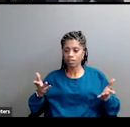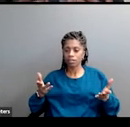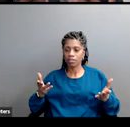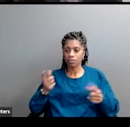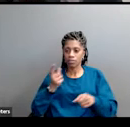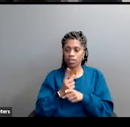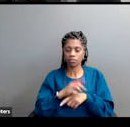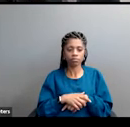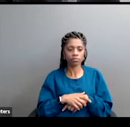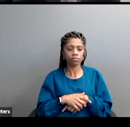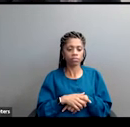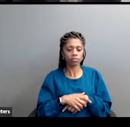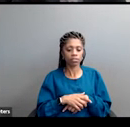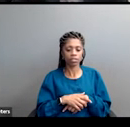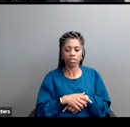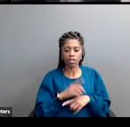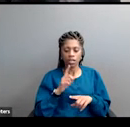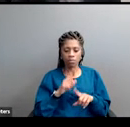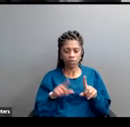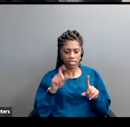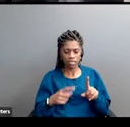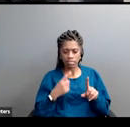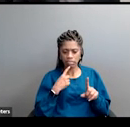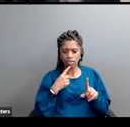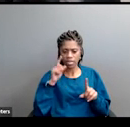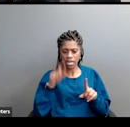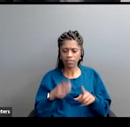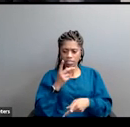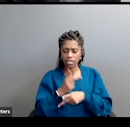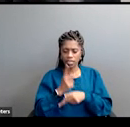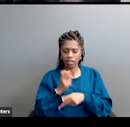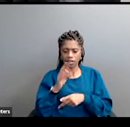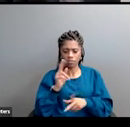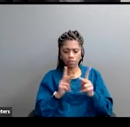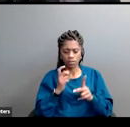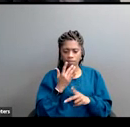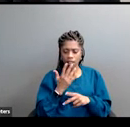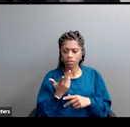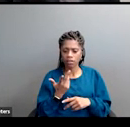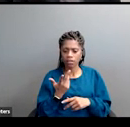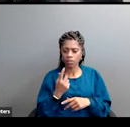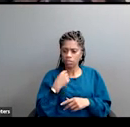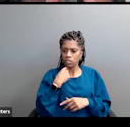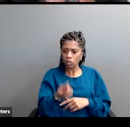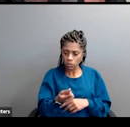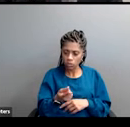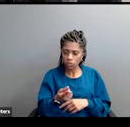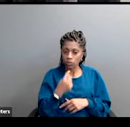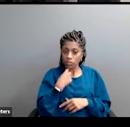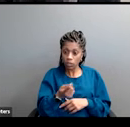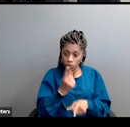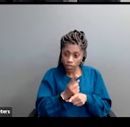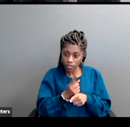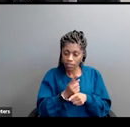well, we need to take care of people of color, the right says, told you so, told you so, that's it, right? They